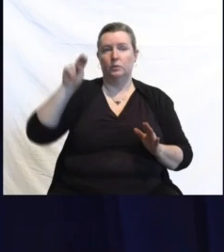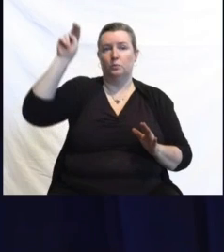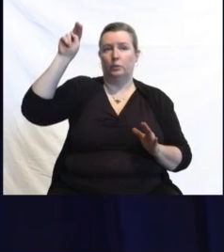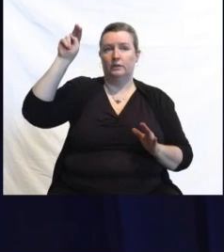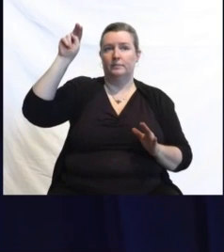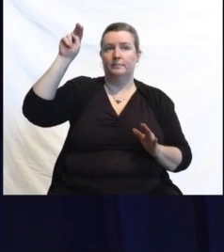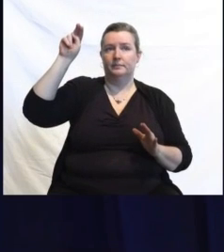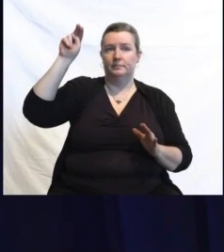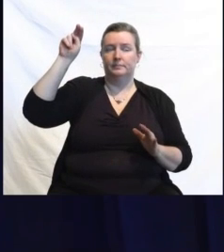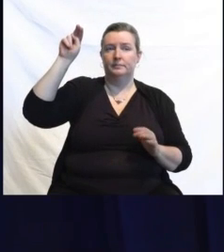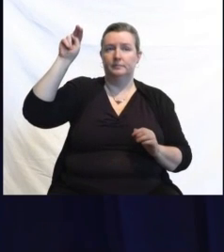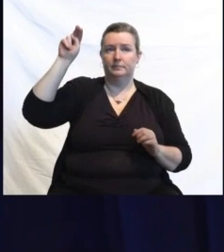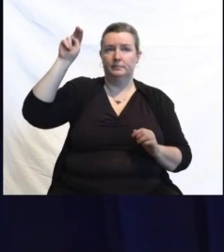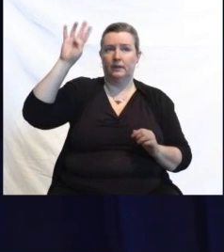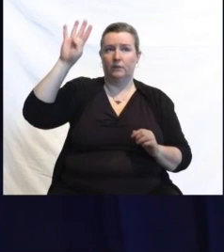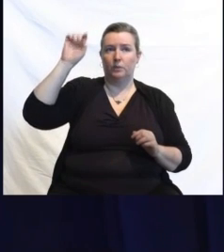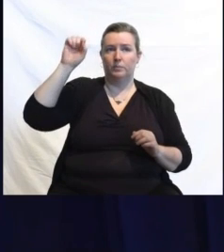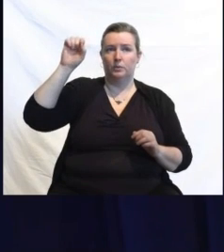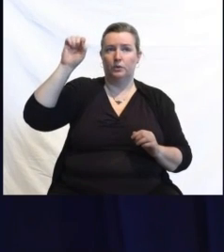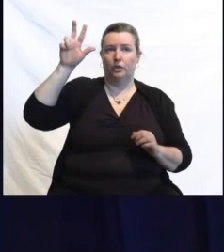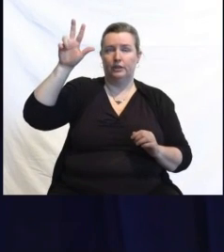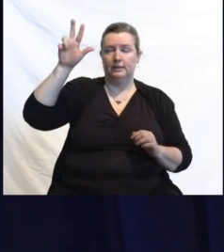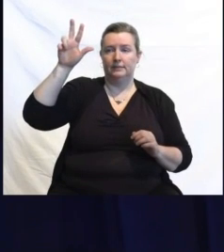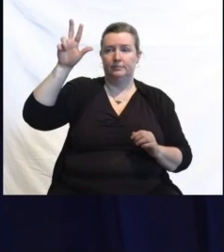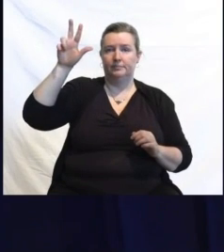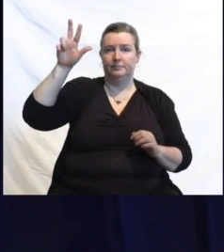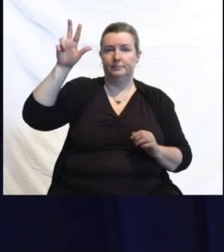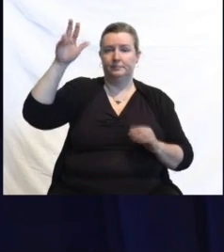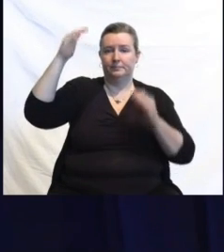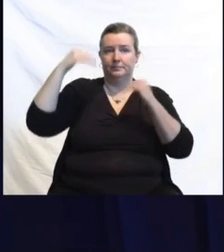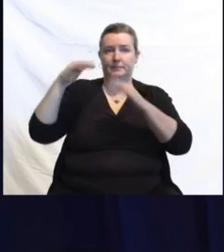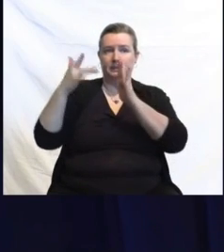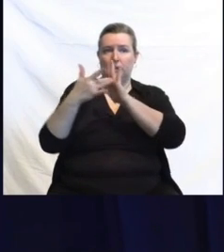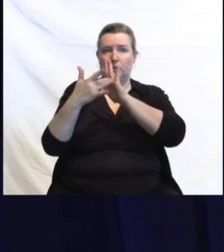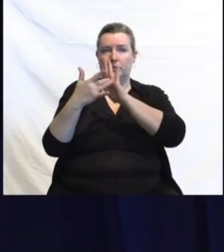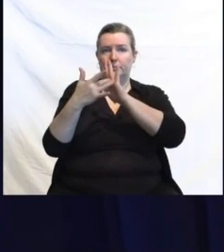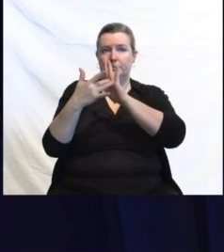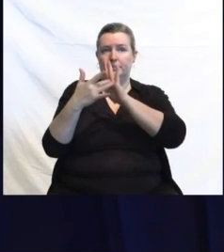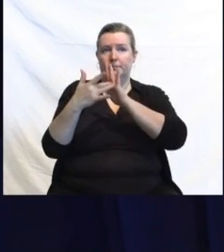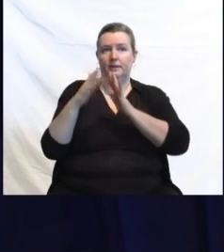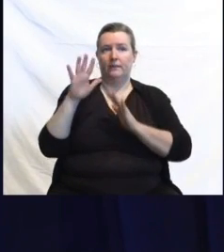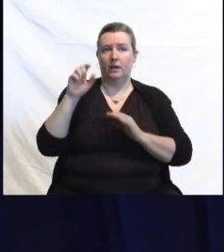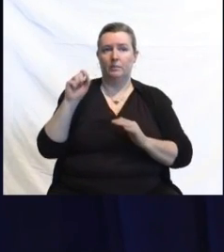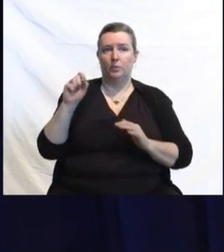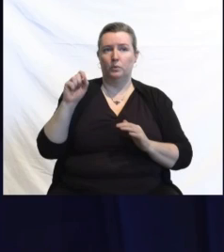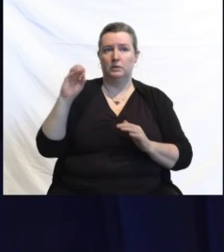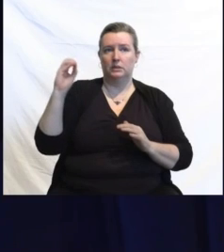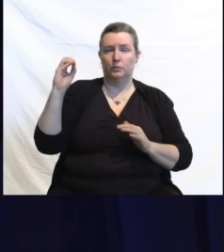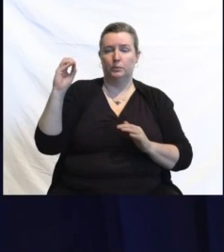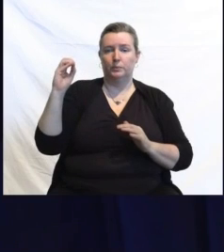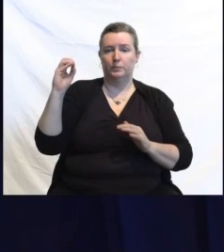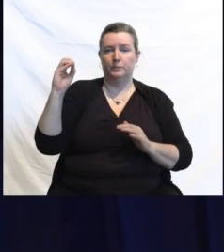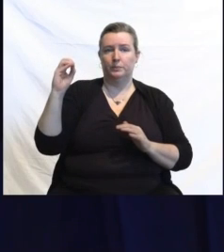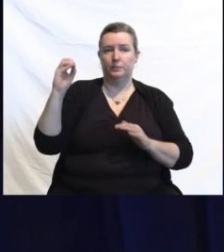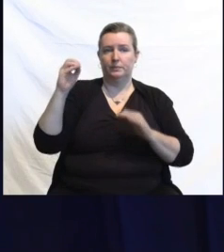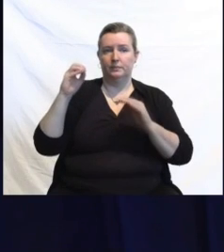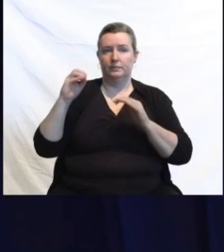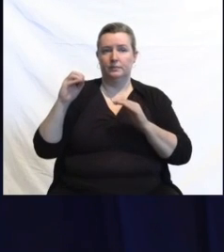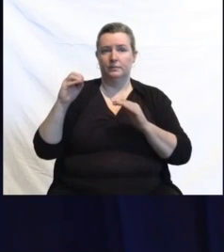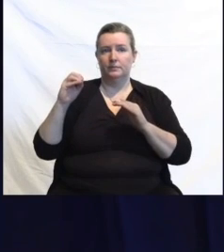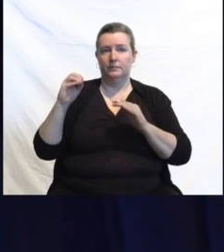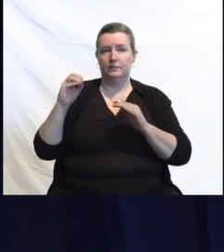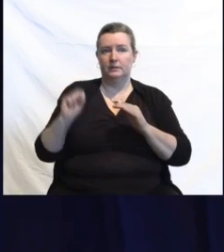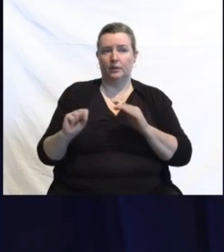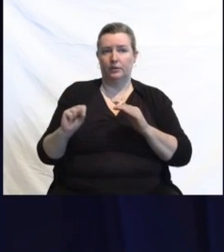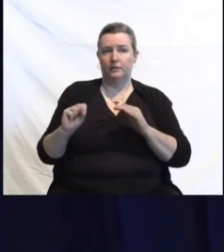state reports 4.3%. The central part of the state 5.05% and the southern part of the